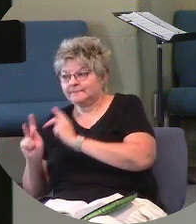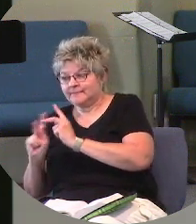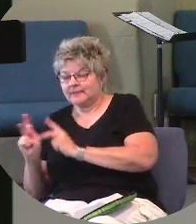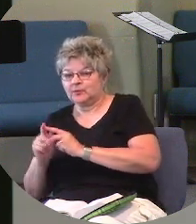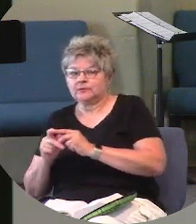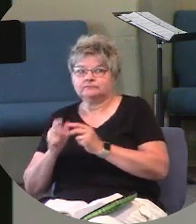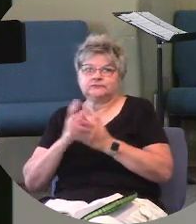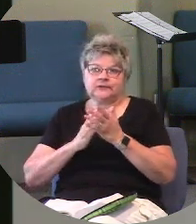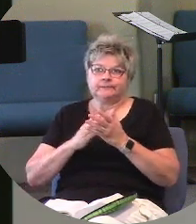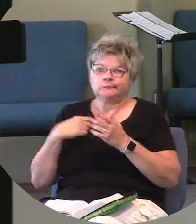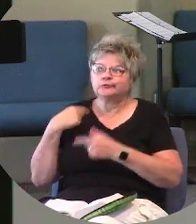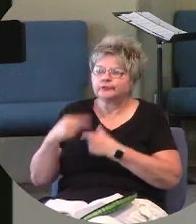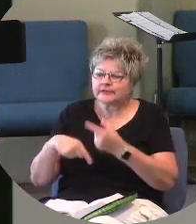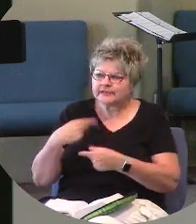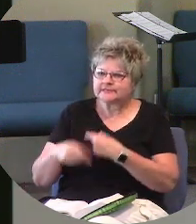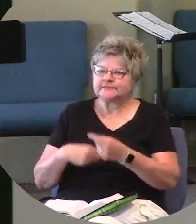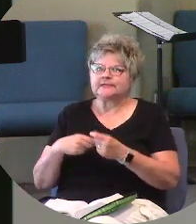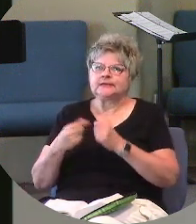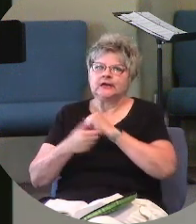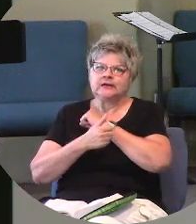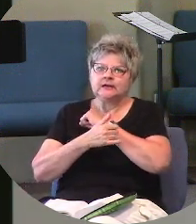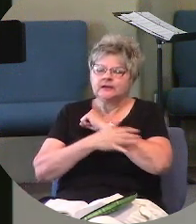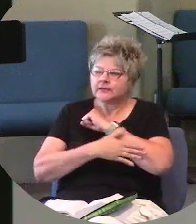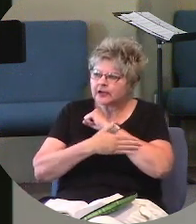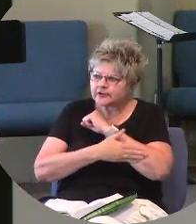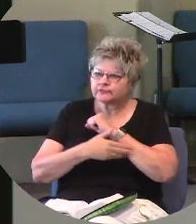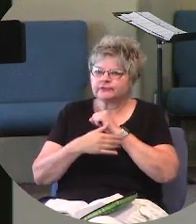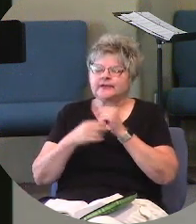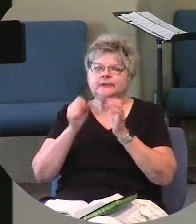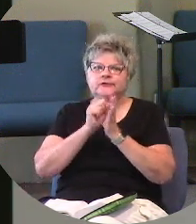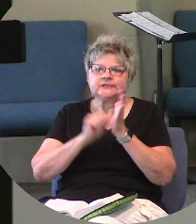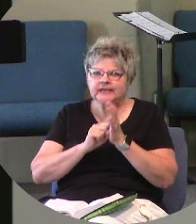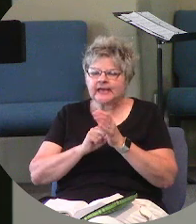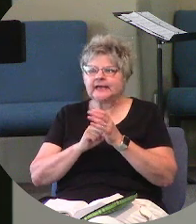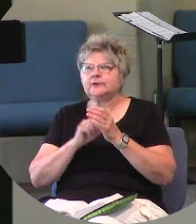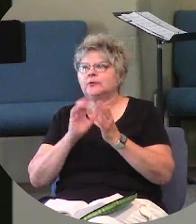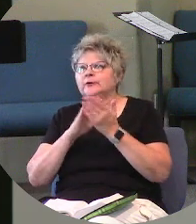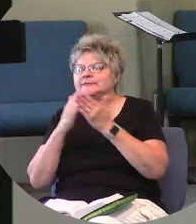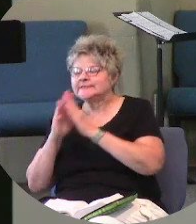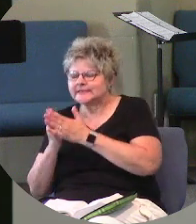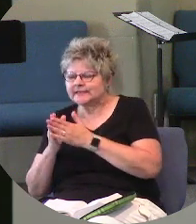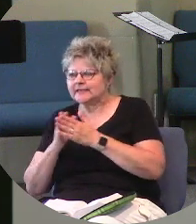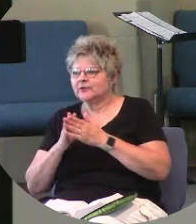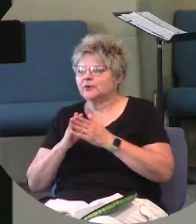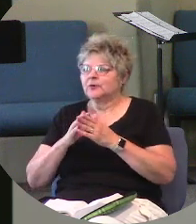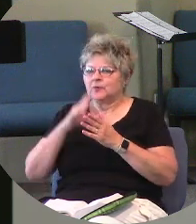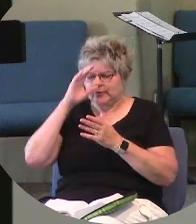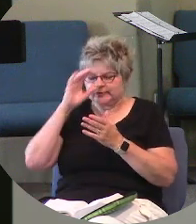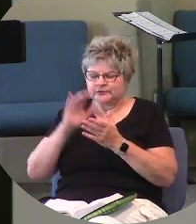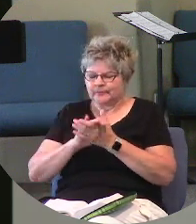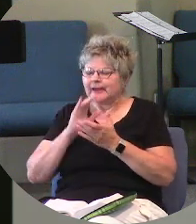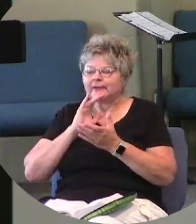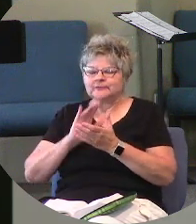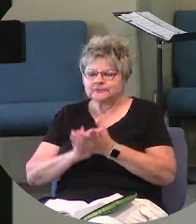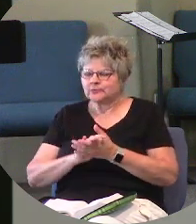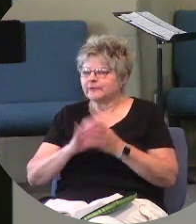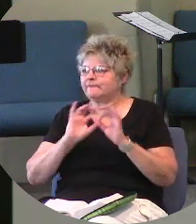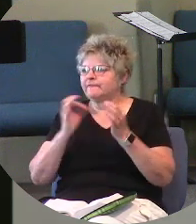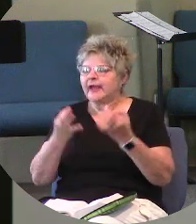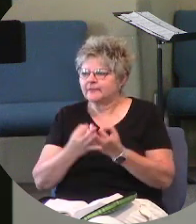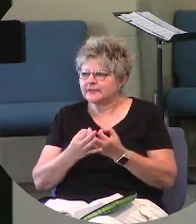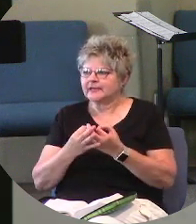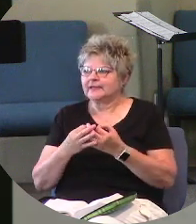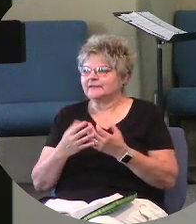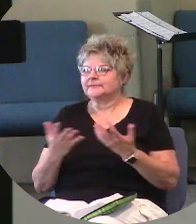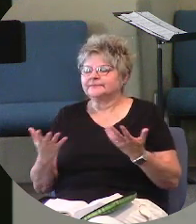country and state or city or spouse or family. The heritage of your family. But